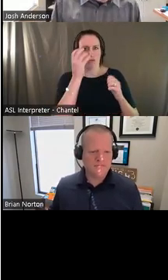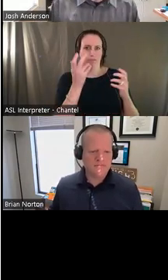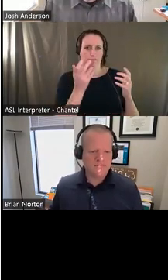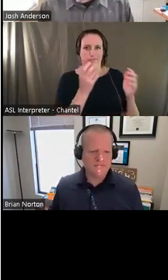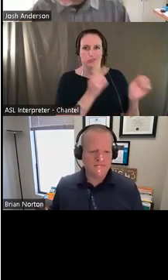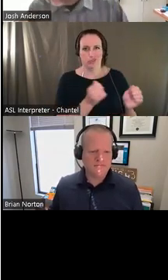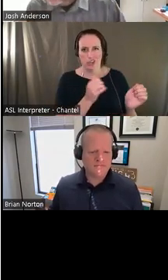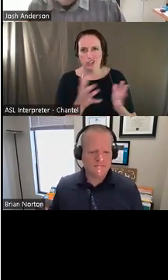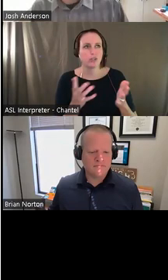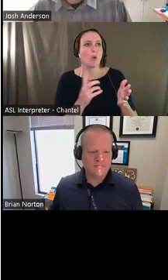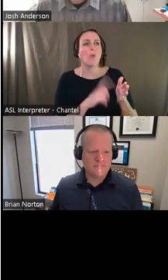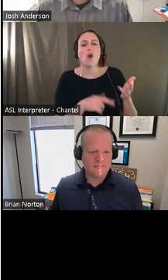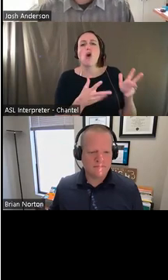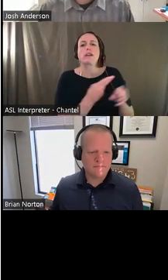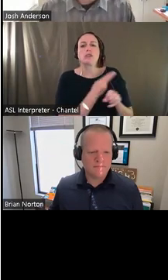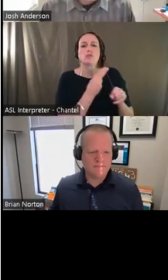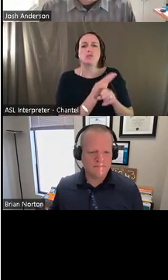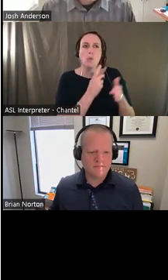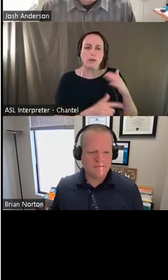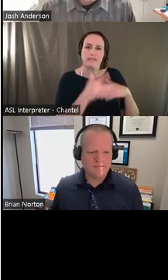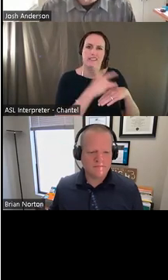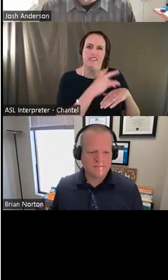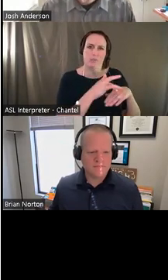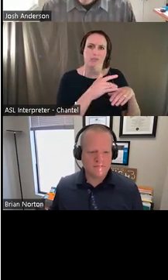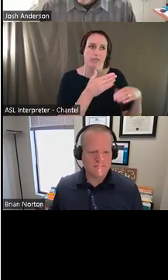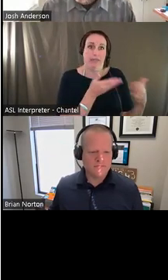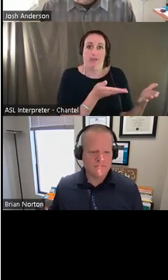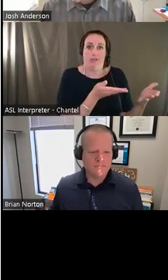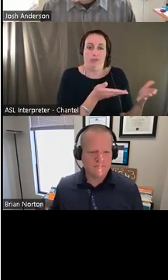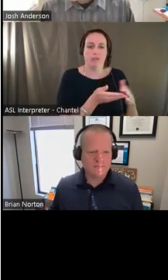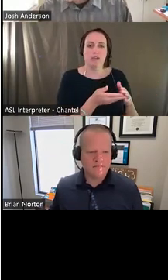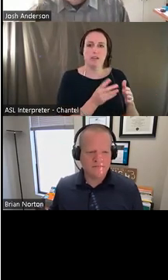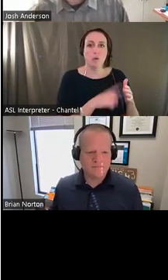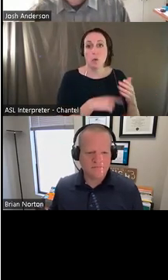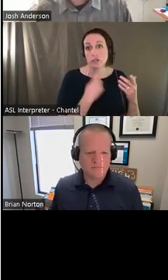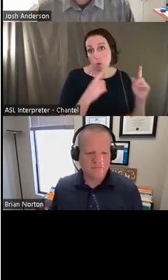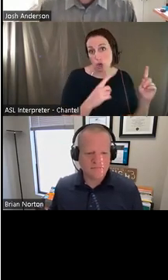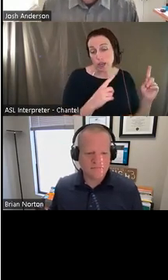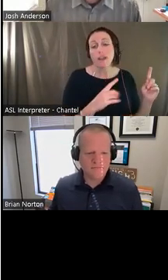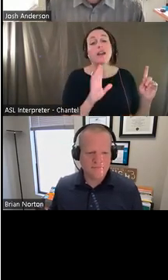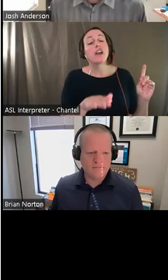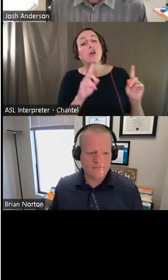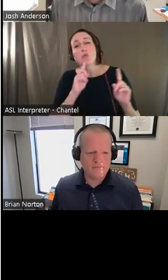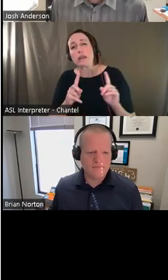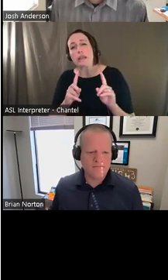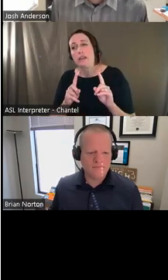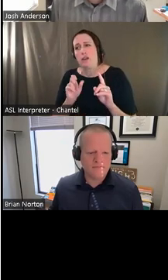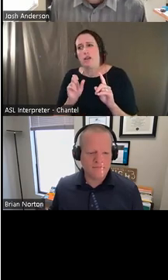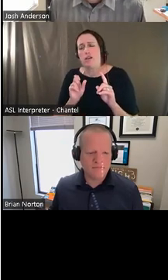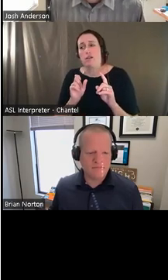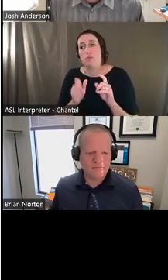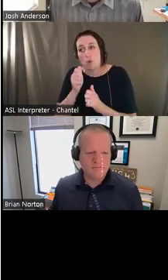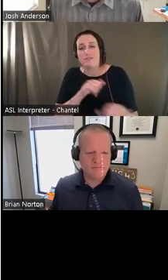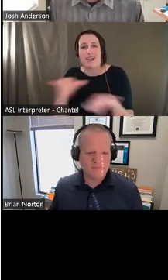around there? What, what's working? Uh, so much of this time, it sounds like we just focus on what's not working. Well, what is working because